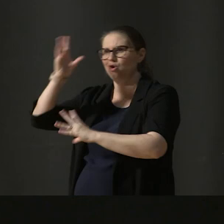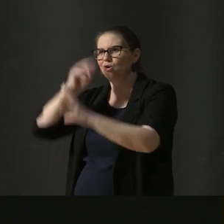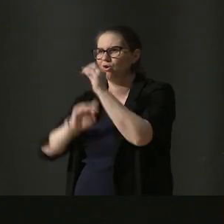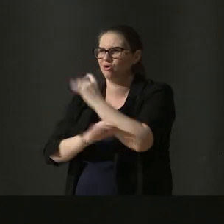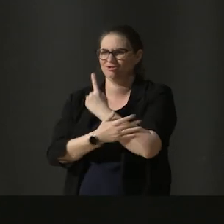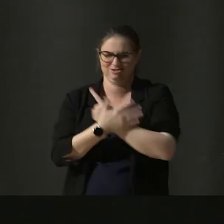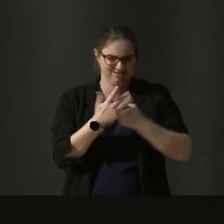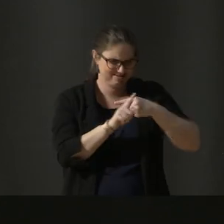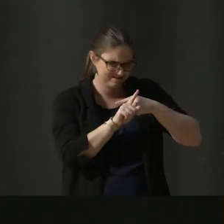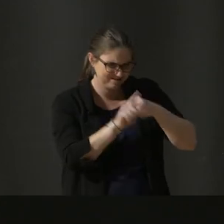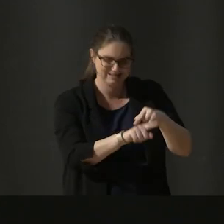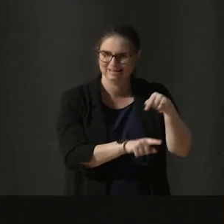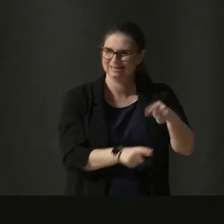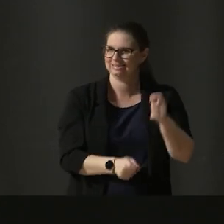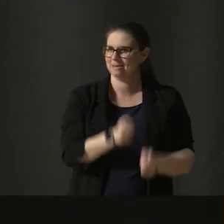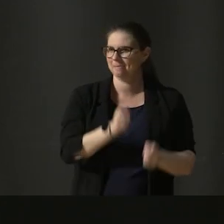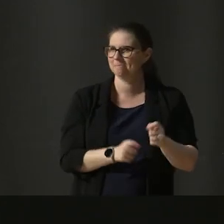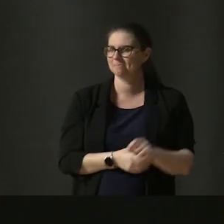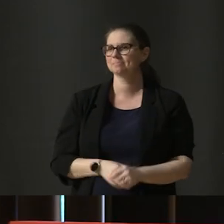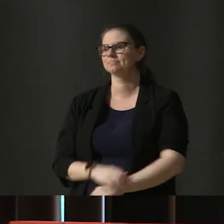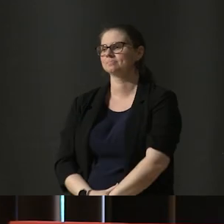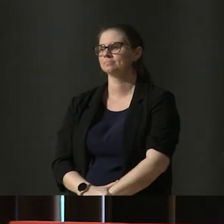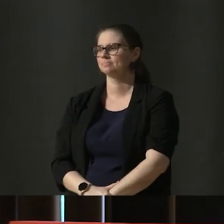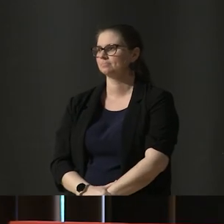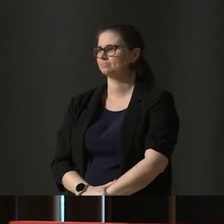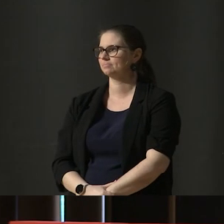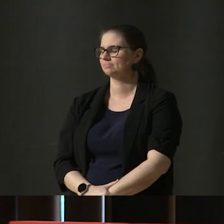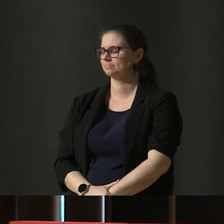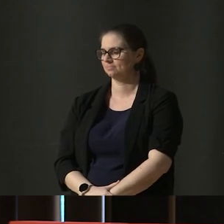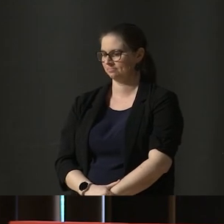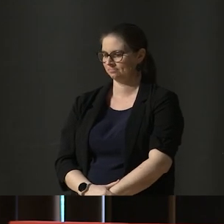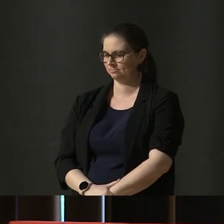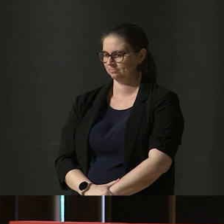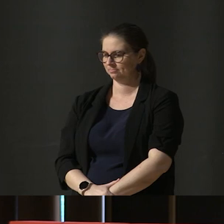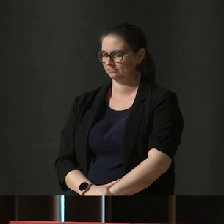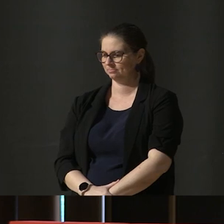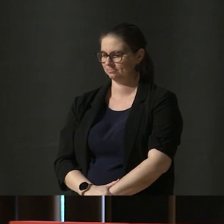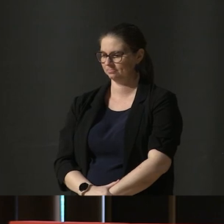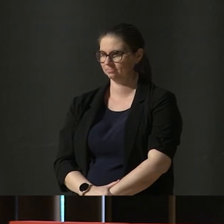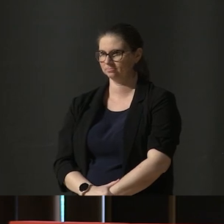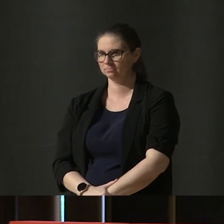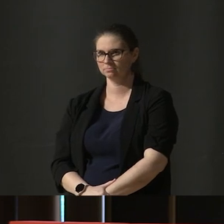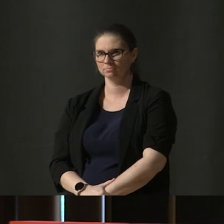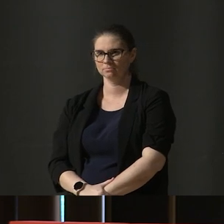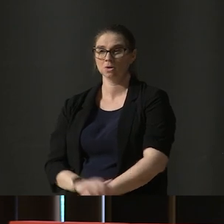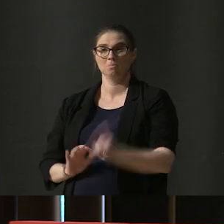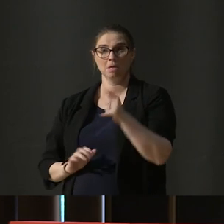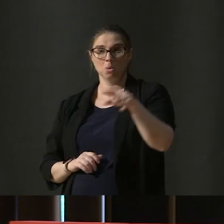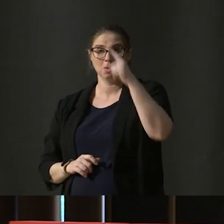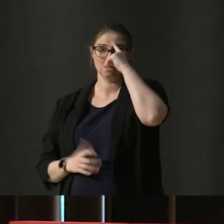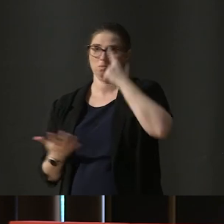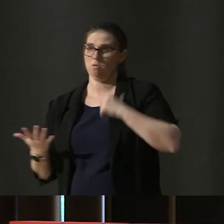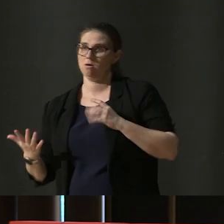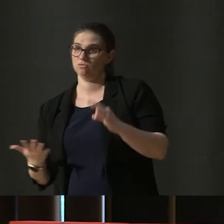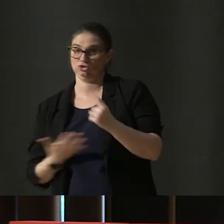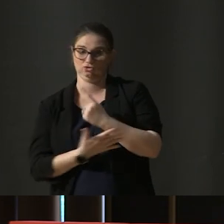parameters of standardized exams. All right, well, why don't we just do the exams and then we'll do all those other wonderful things as